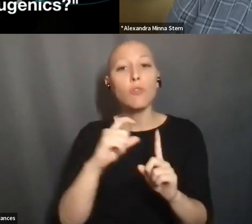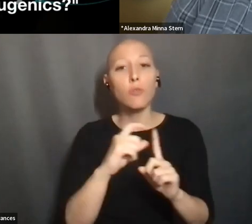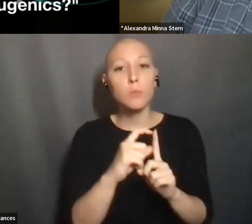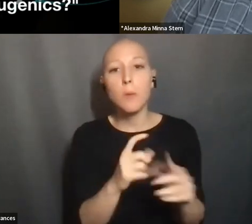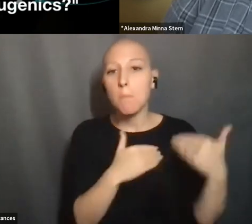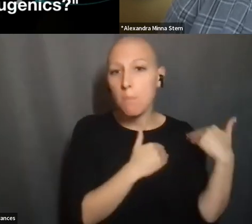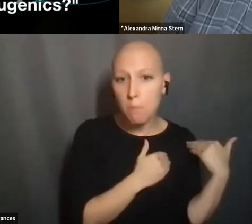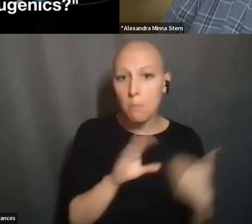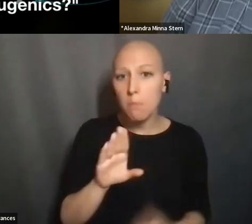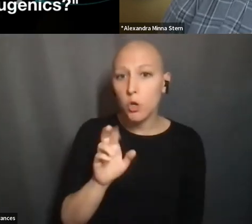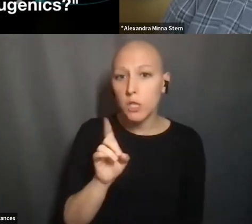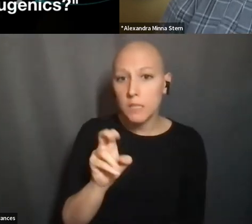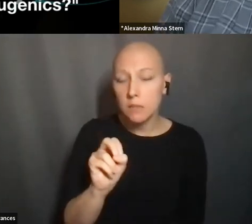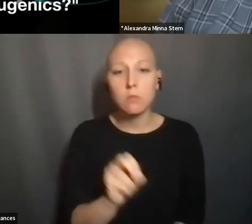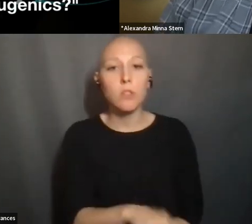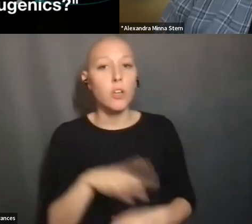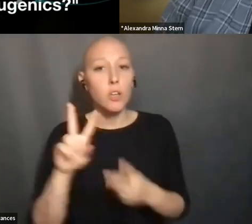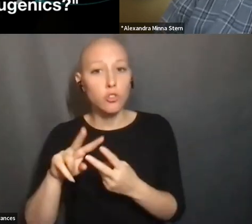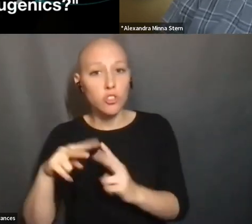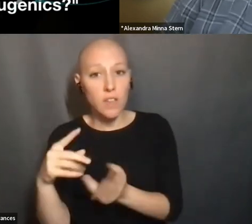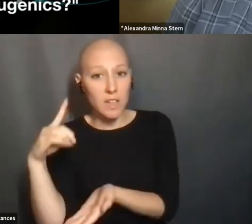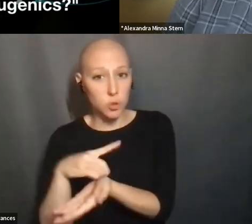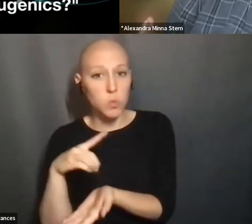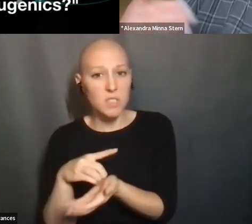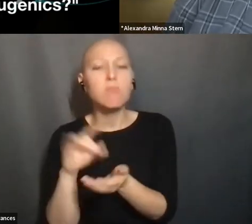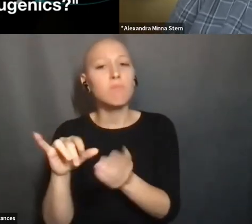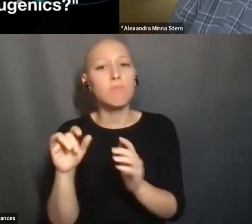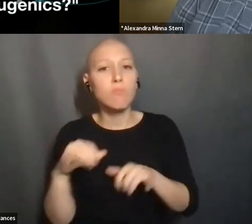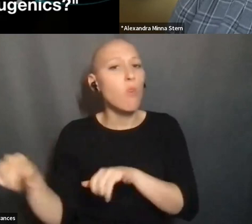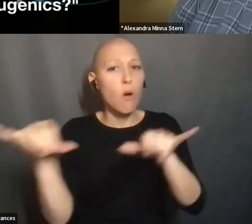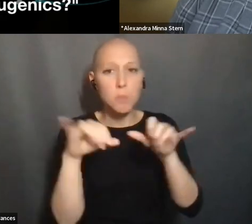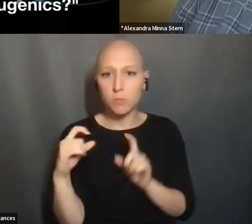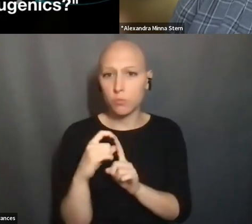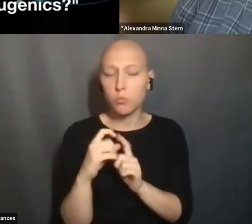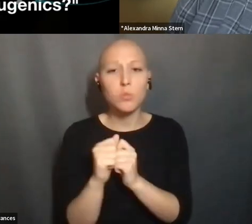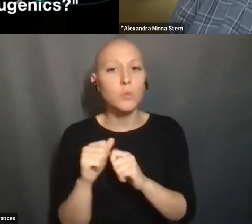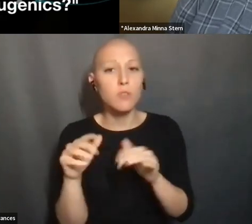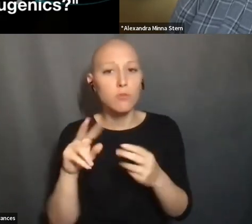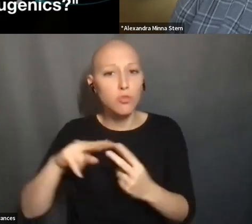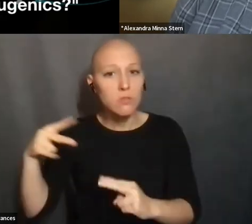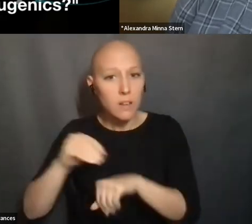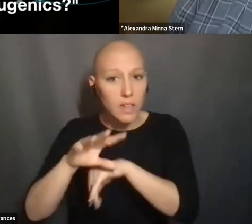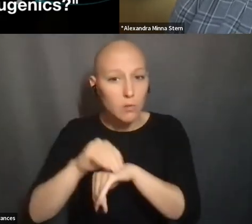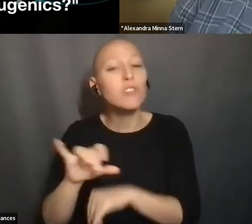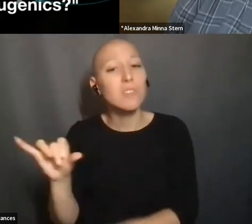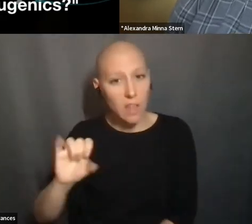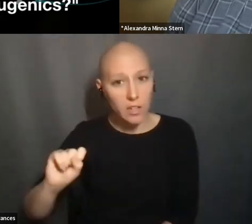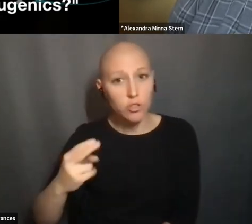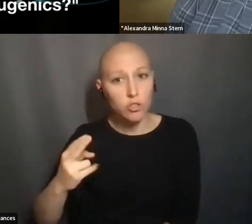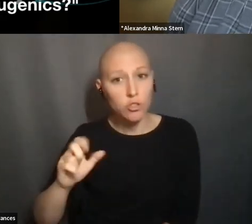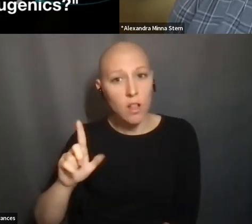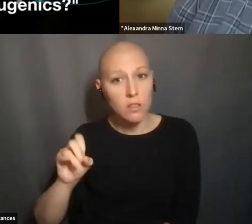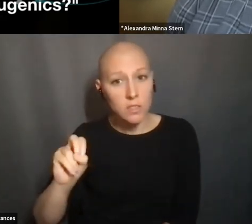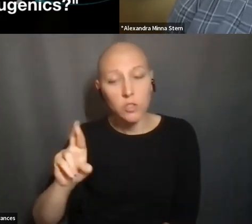GENETIC DUTY THAT WAS COMMONPLACE AMONG GENETIC COUNSELORS SUCH AS SHELDON REED, NASH